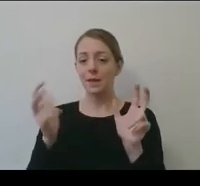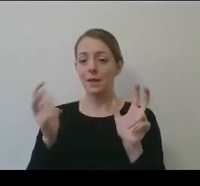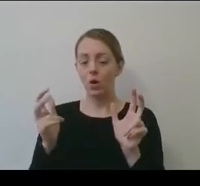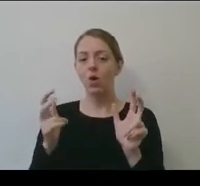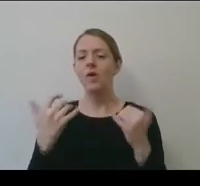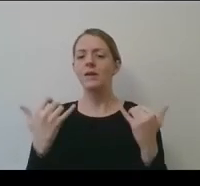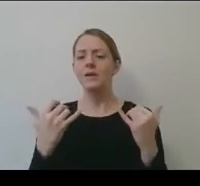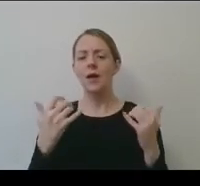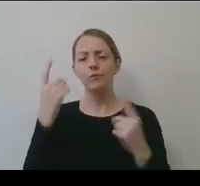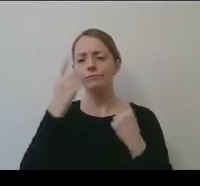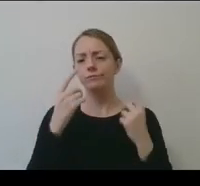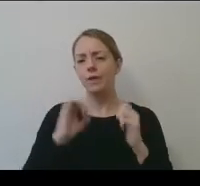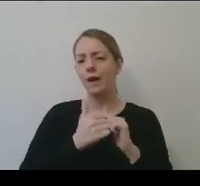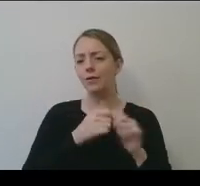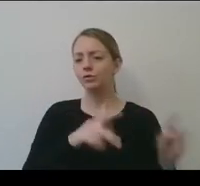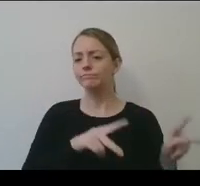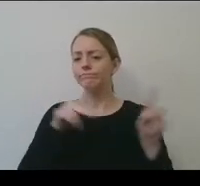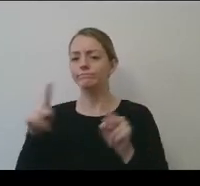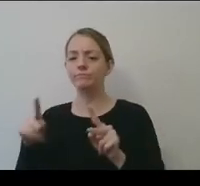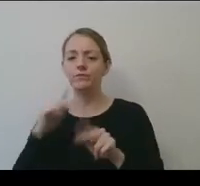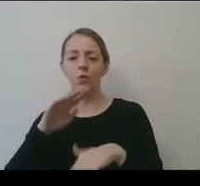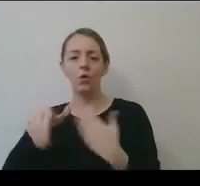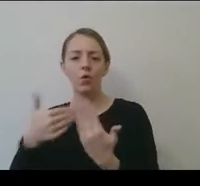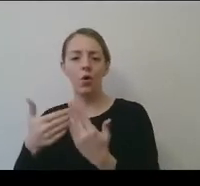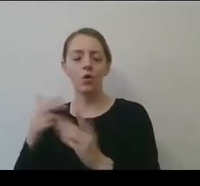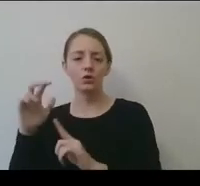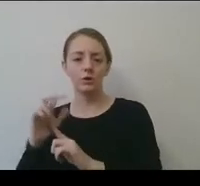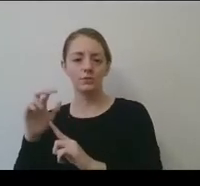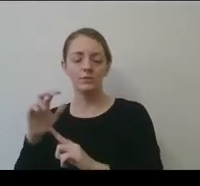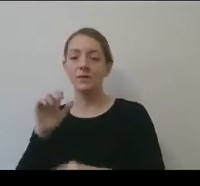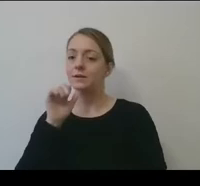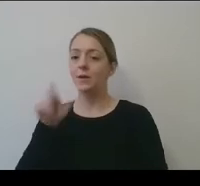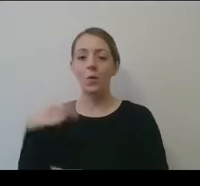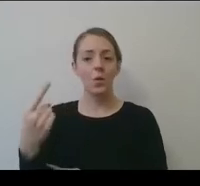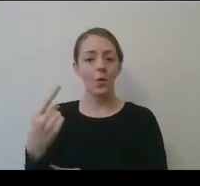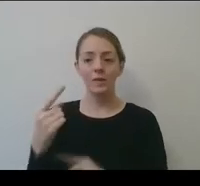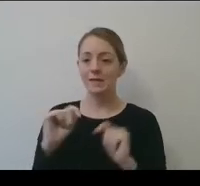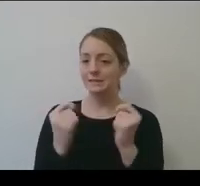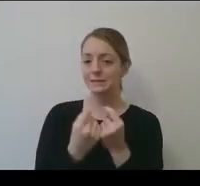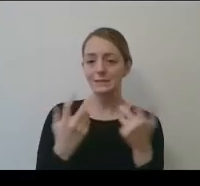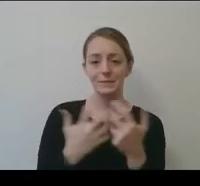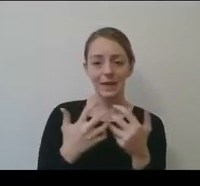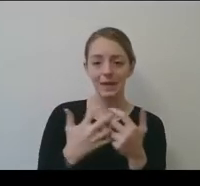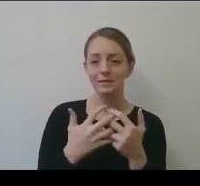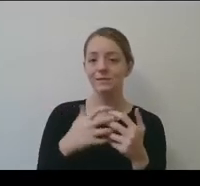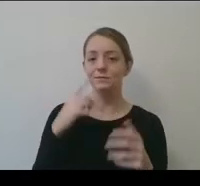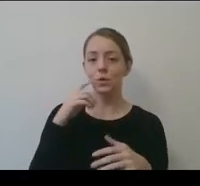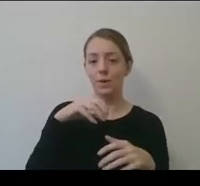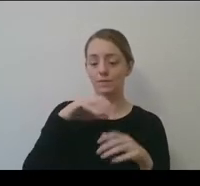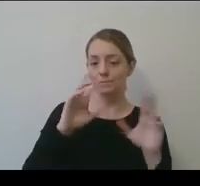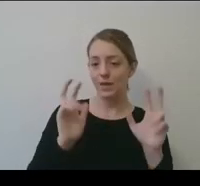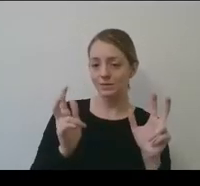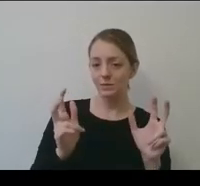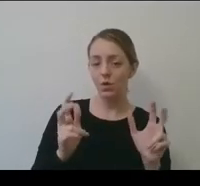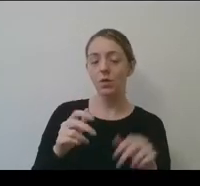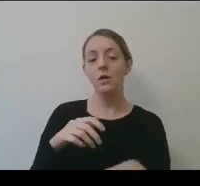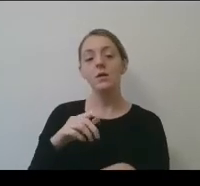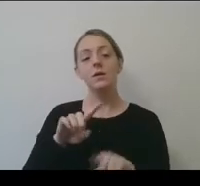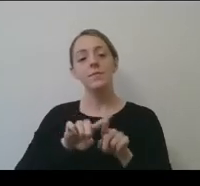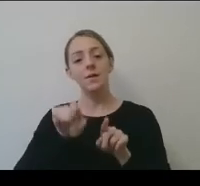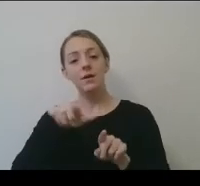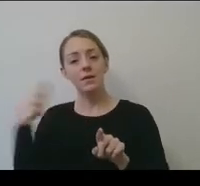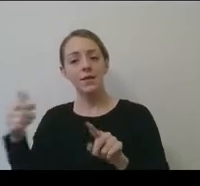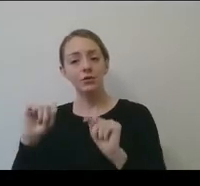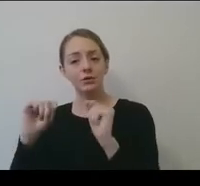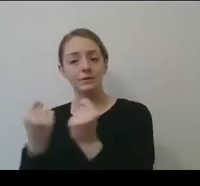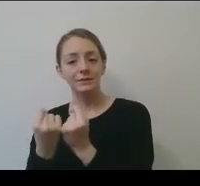championships. And it's not just teammates in basketball. Kathleen McNeely's team and, and administrative services has been instrumental